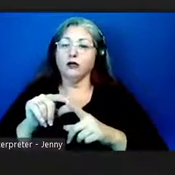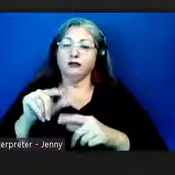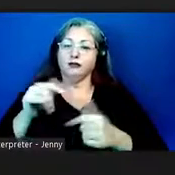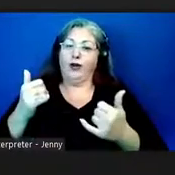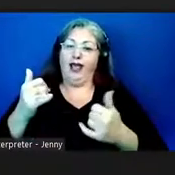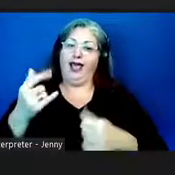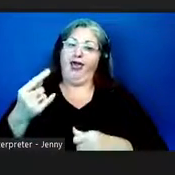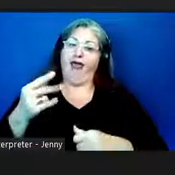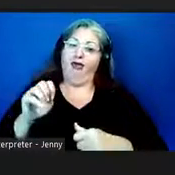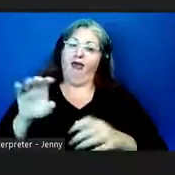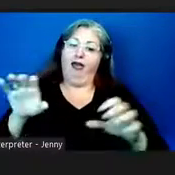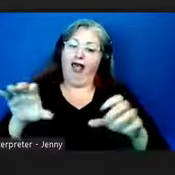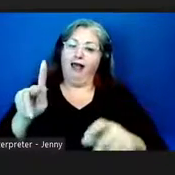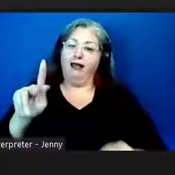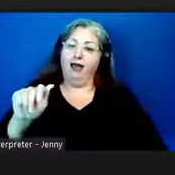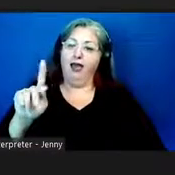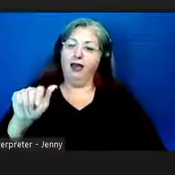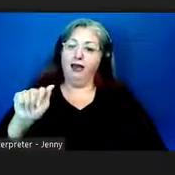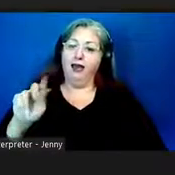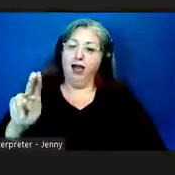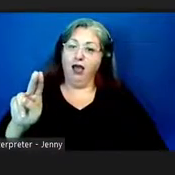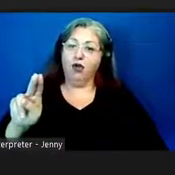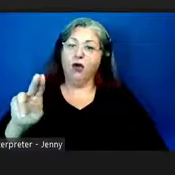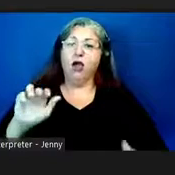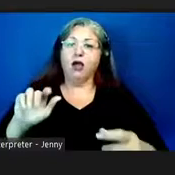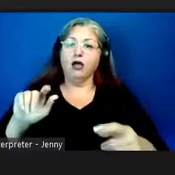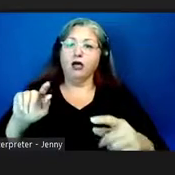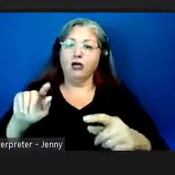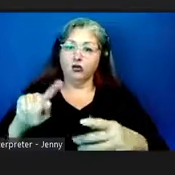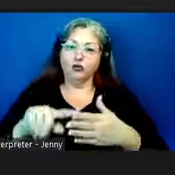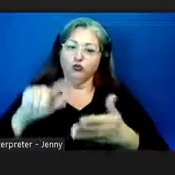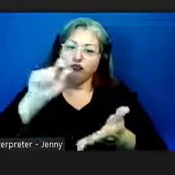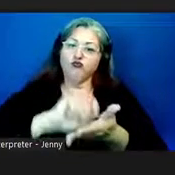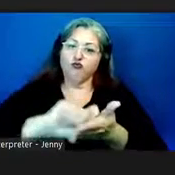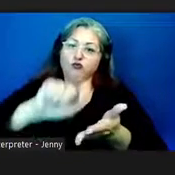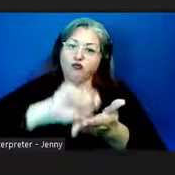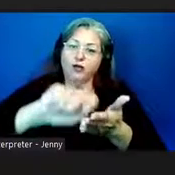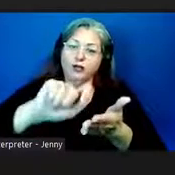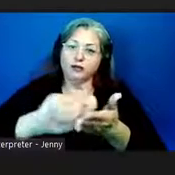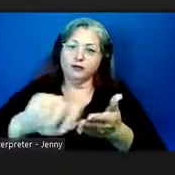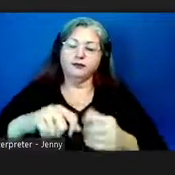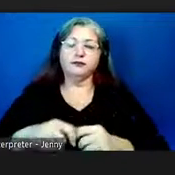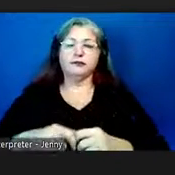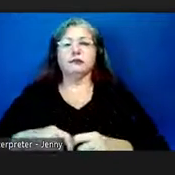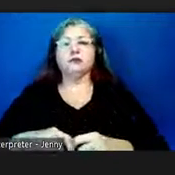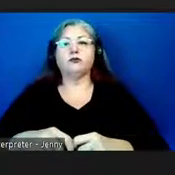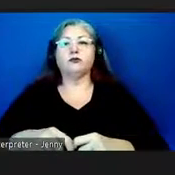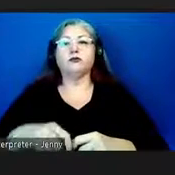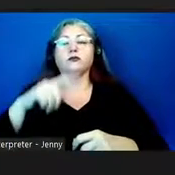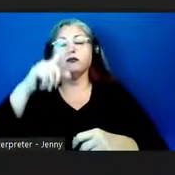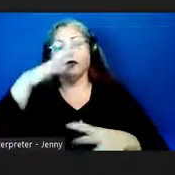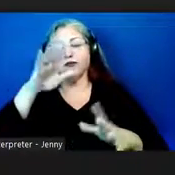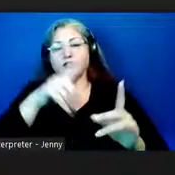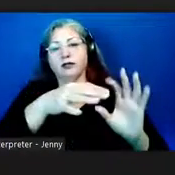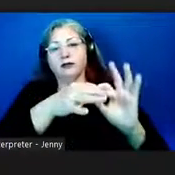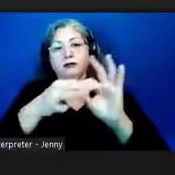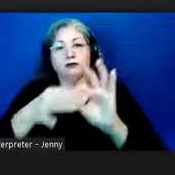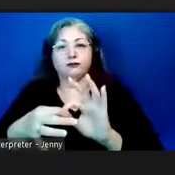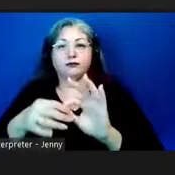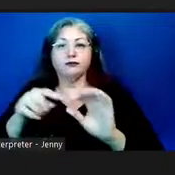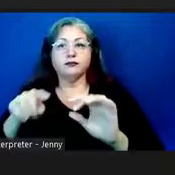kakao in hawaiian for the act of writing and they associated the